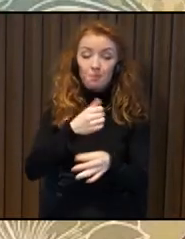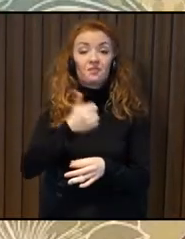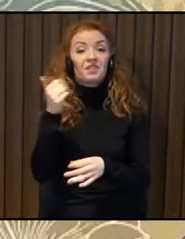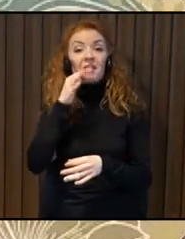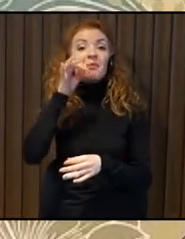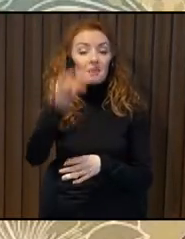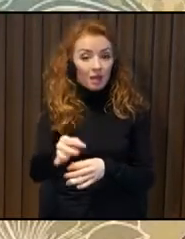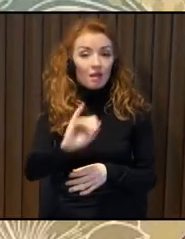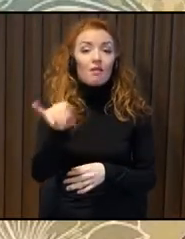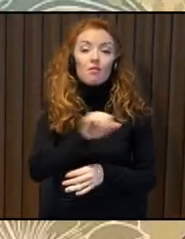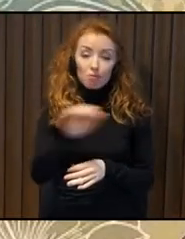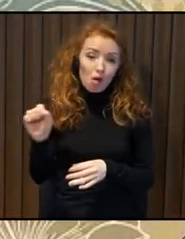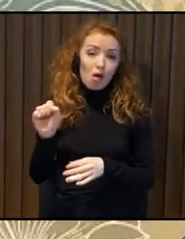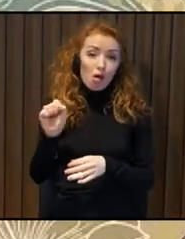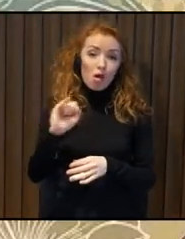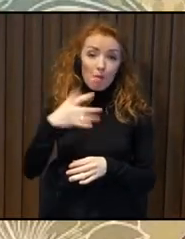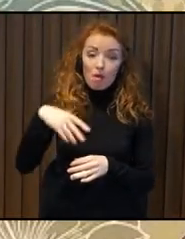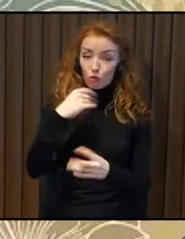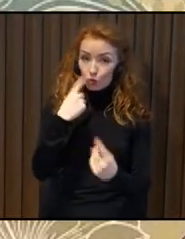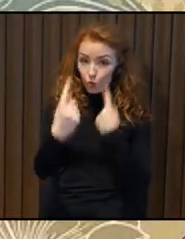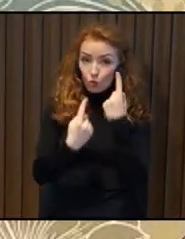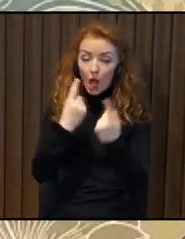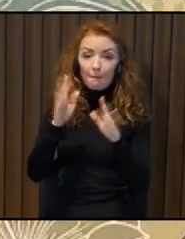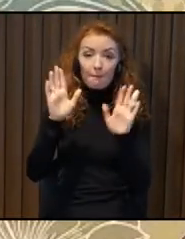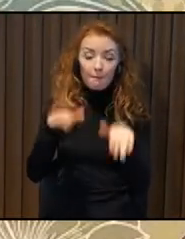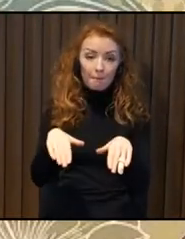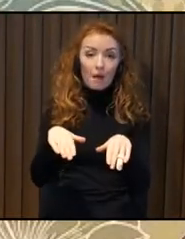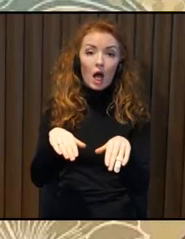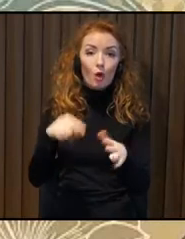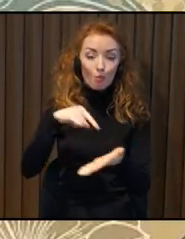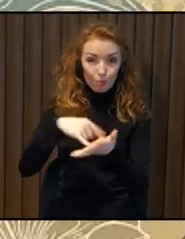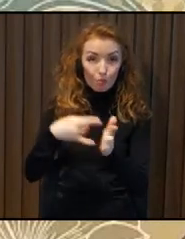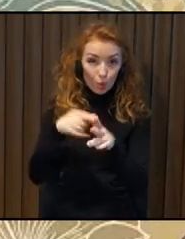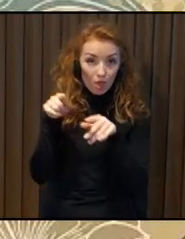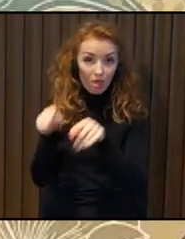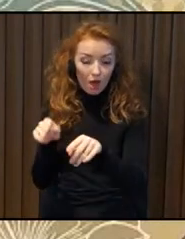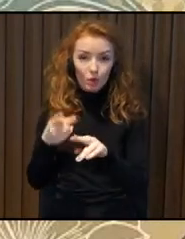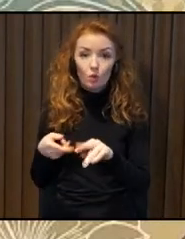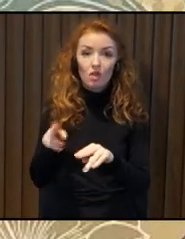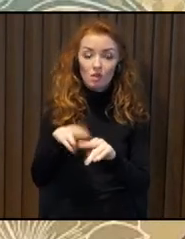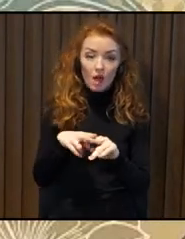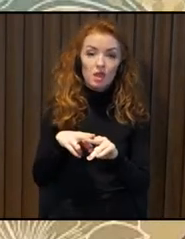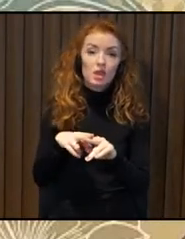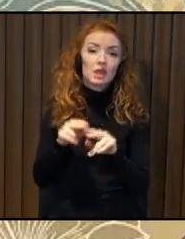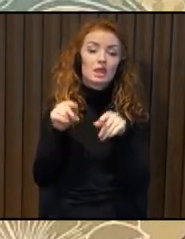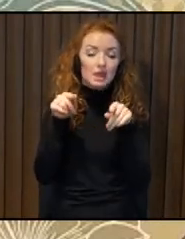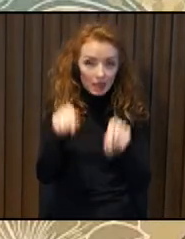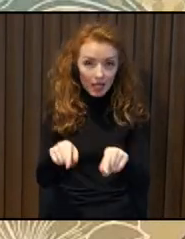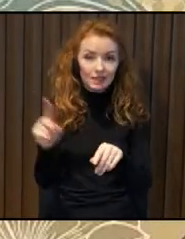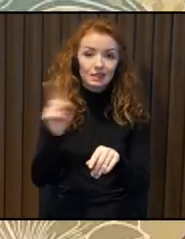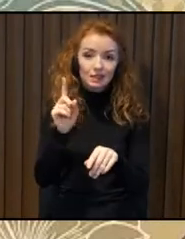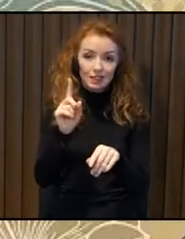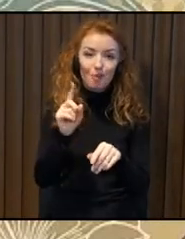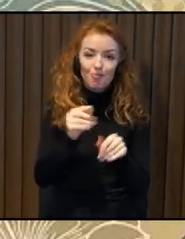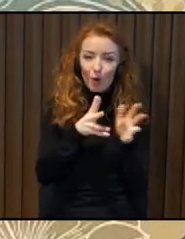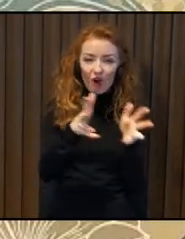we talk about this project NormStorm, it is supposed to be a bit provoking to people actually to